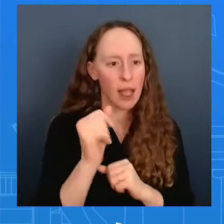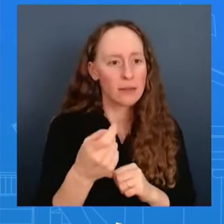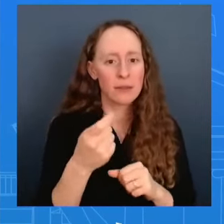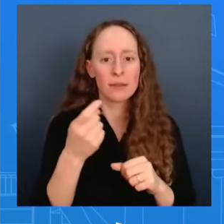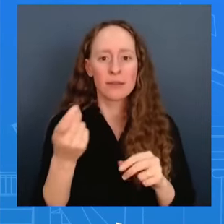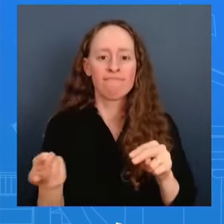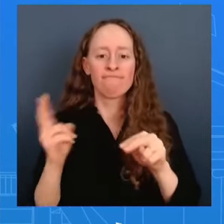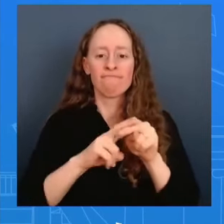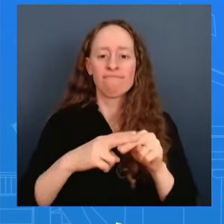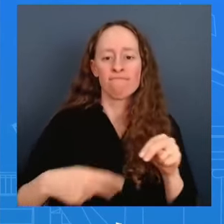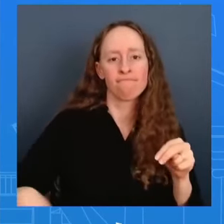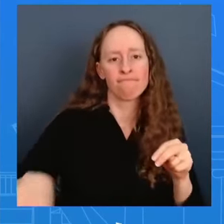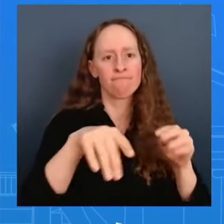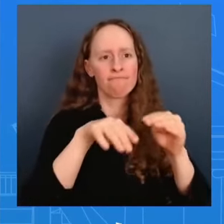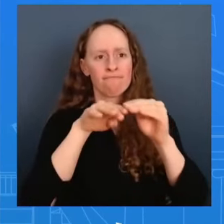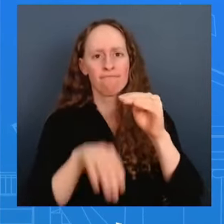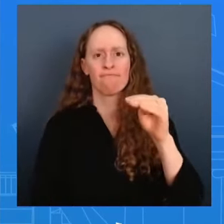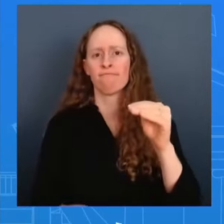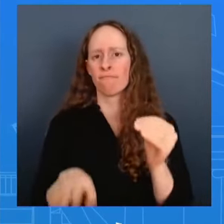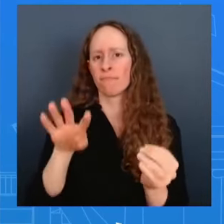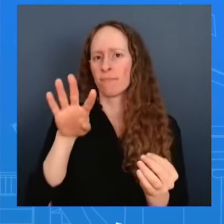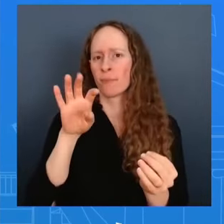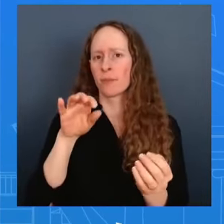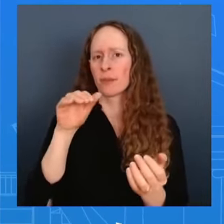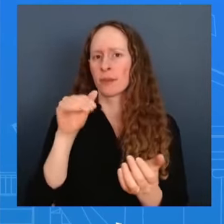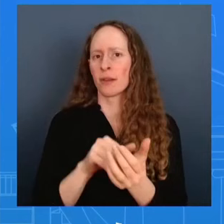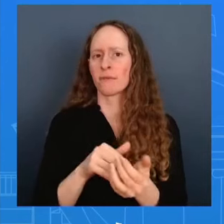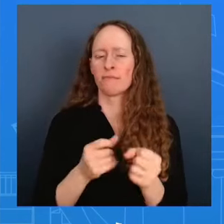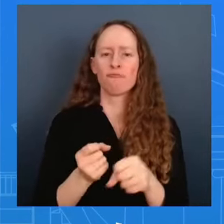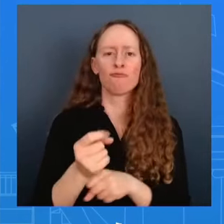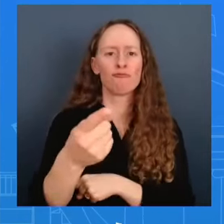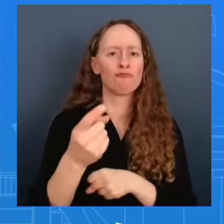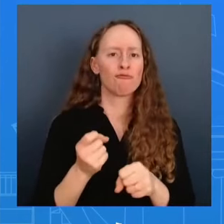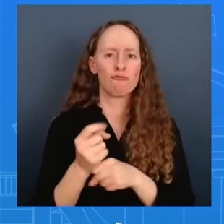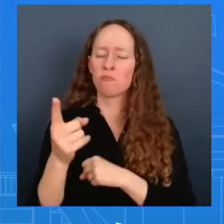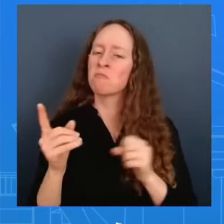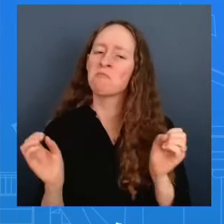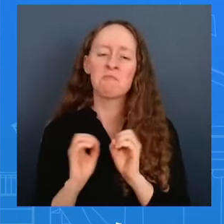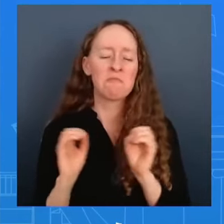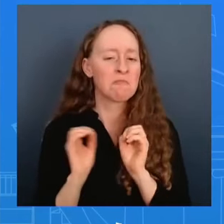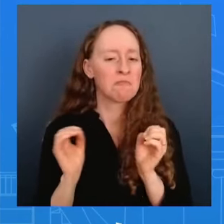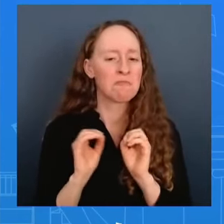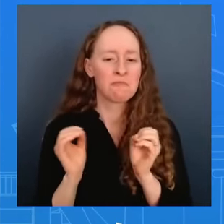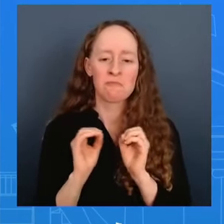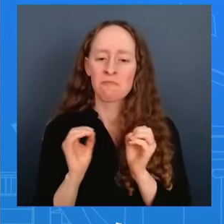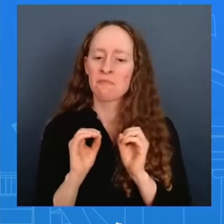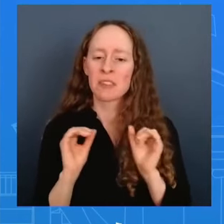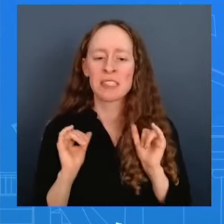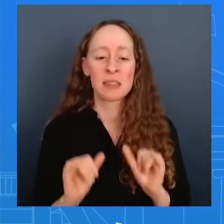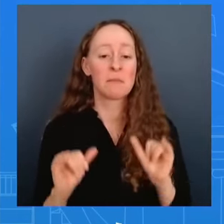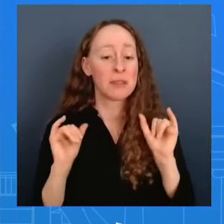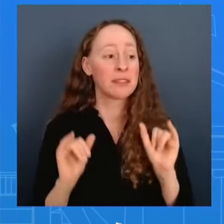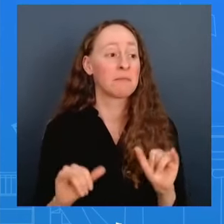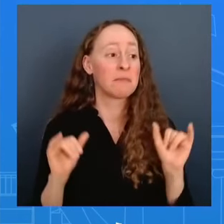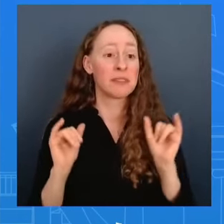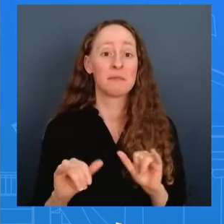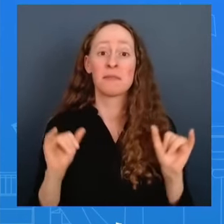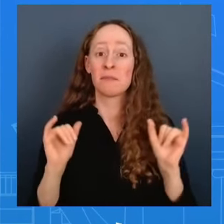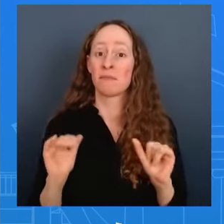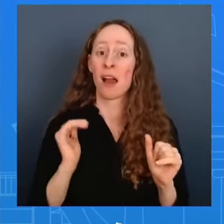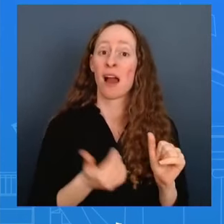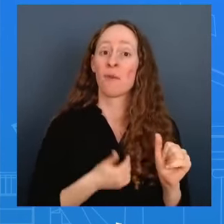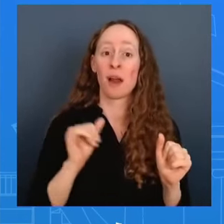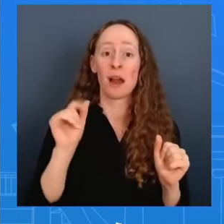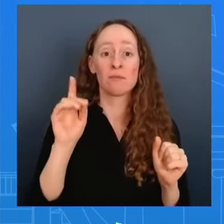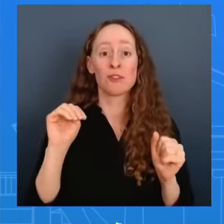that that has been our point uh where we have been since the beginning of this administration that has not changed we have to remember what